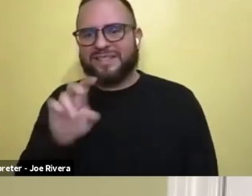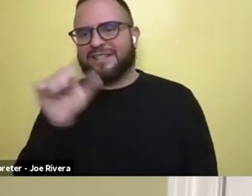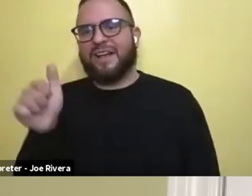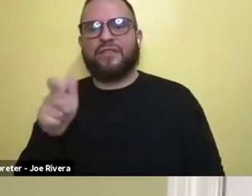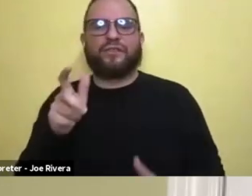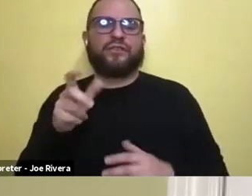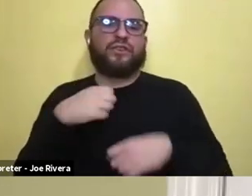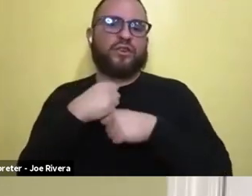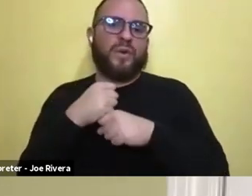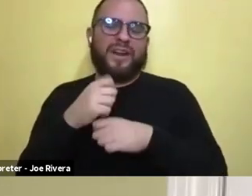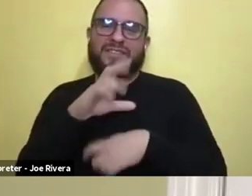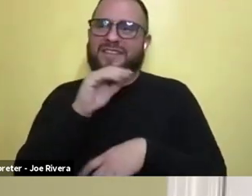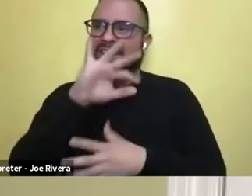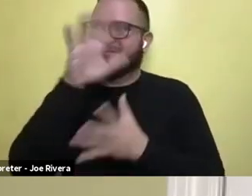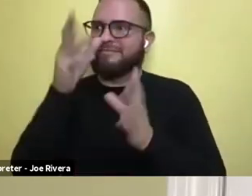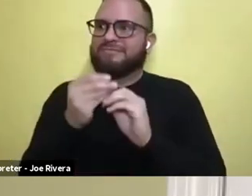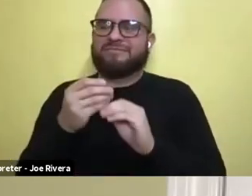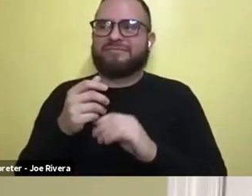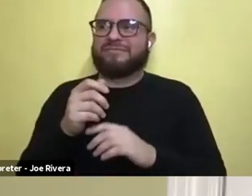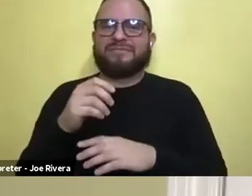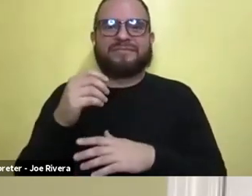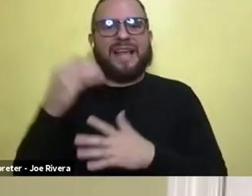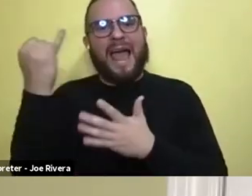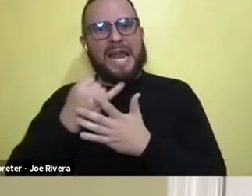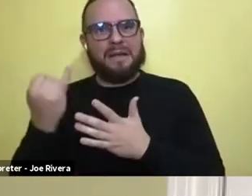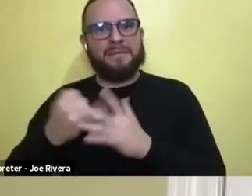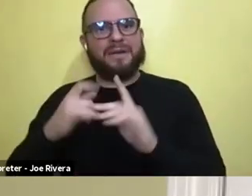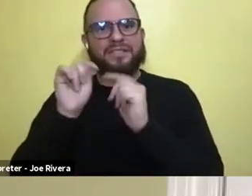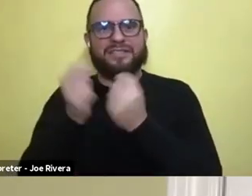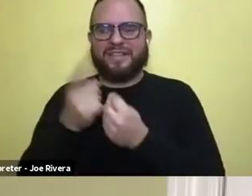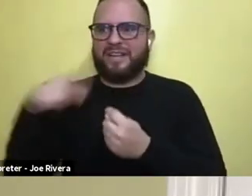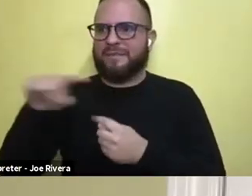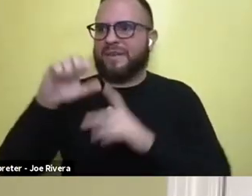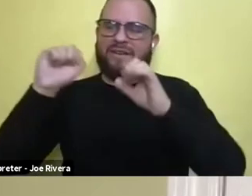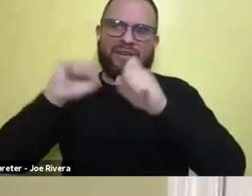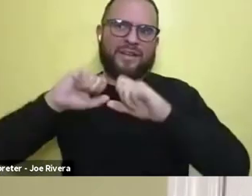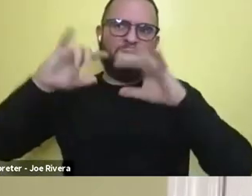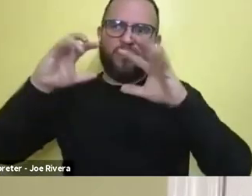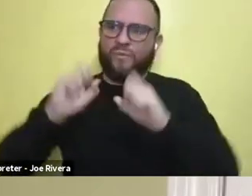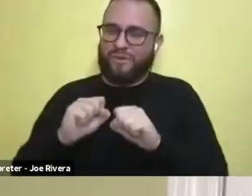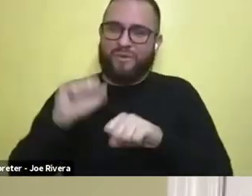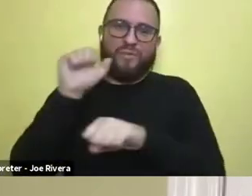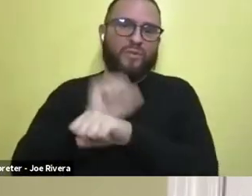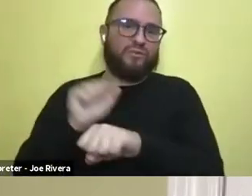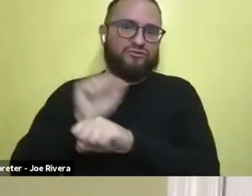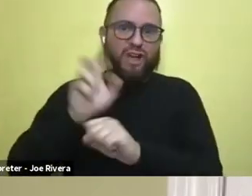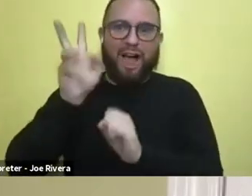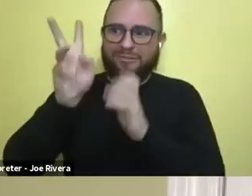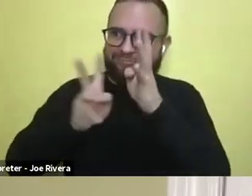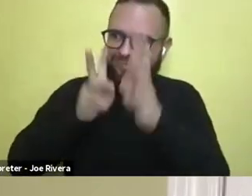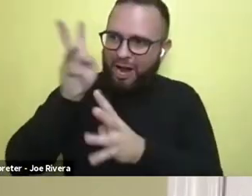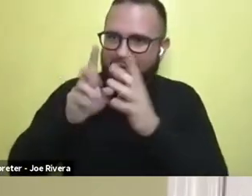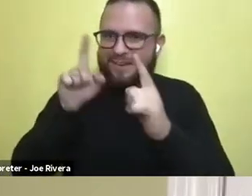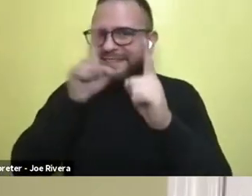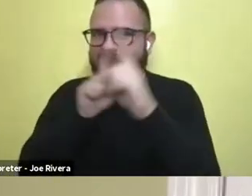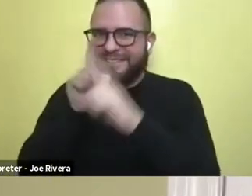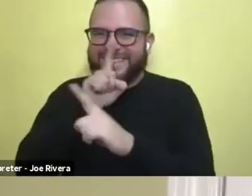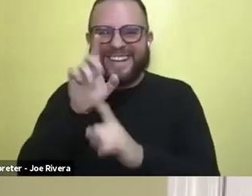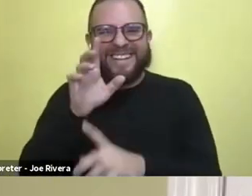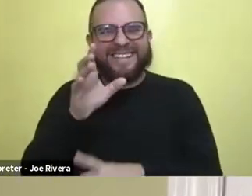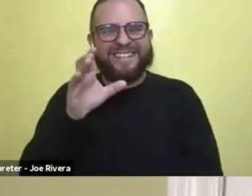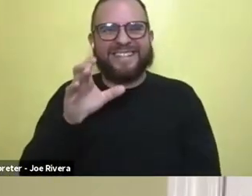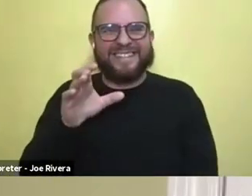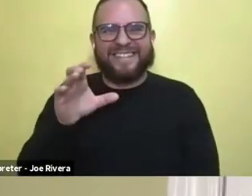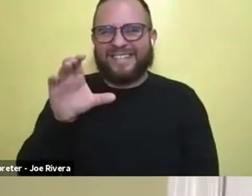an amazing job coming up, coming up with these, um, you know, mythical creatures that didn't, didn't even exist.